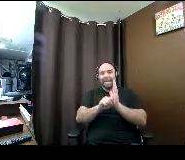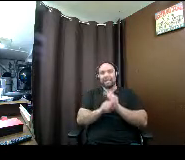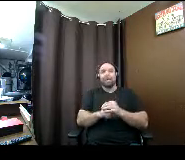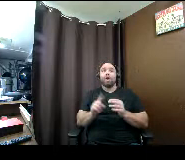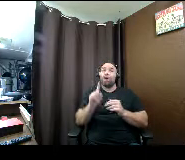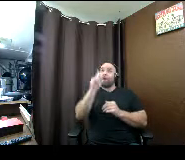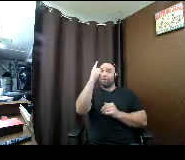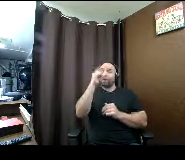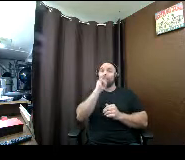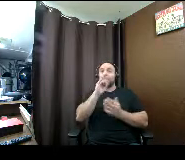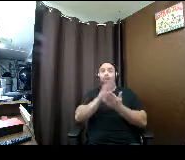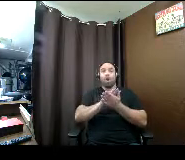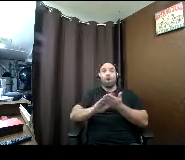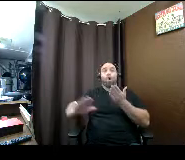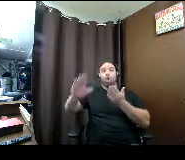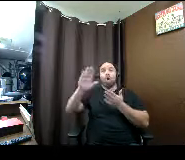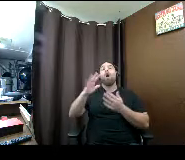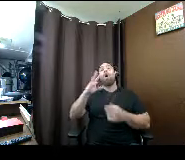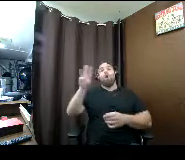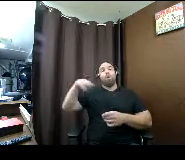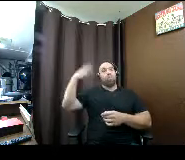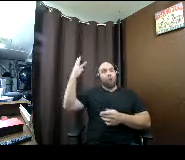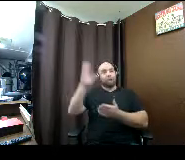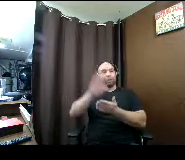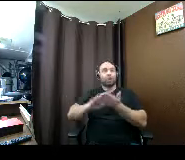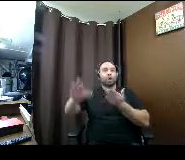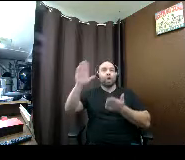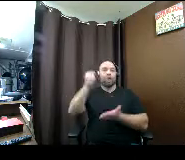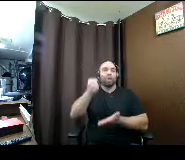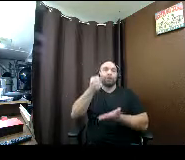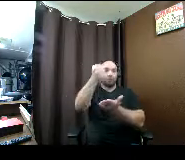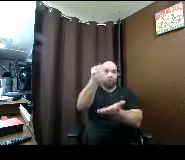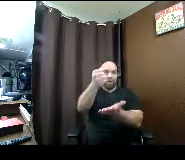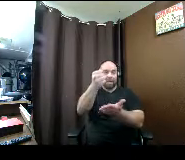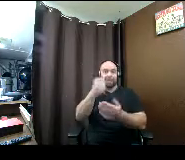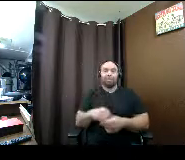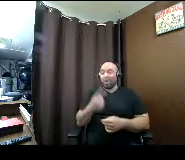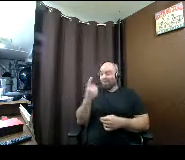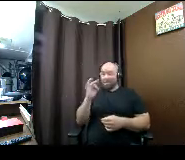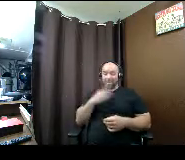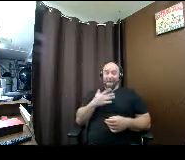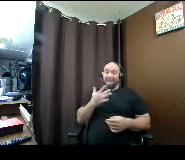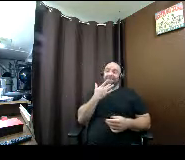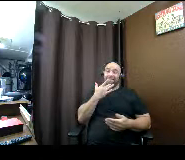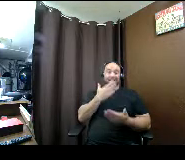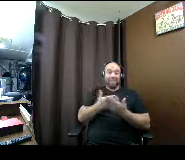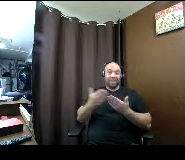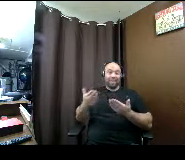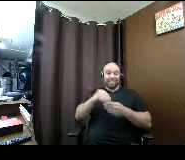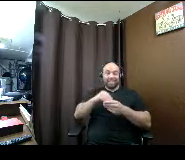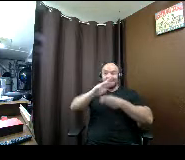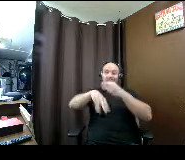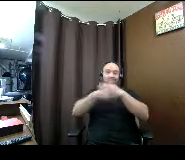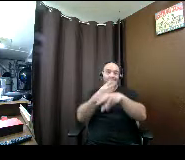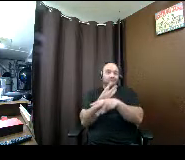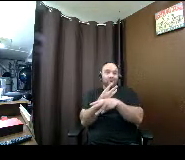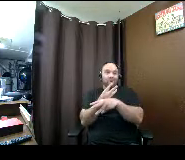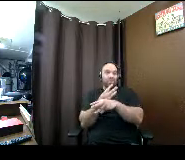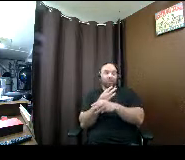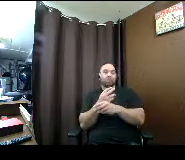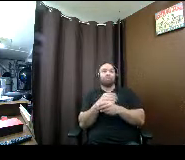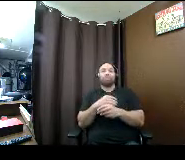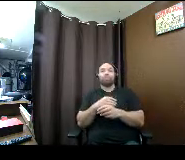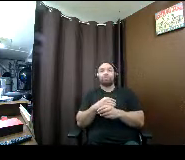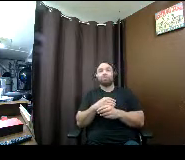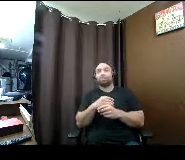funding is the washington college grant like literally one of my favorite things in the world because it used to be the state need grant which is